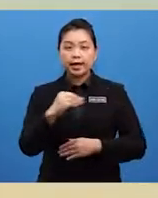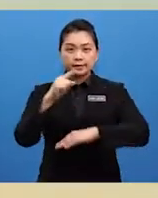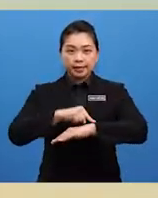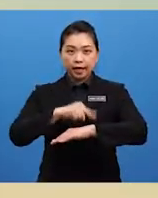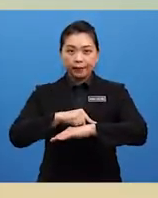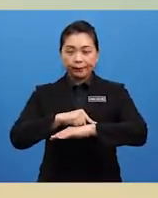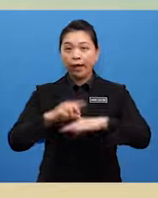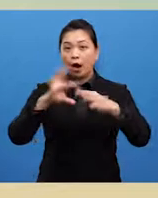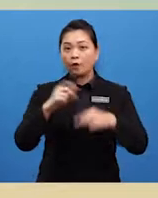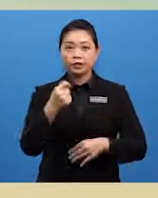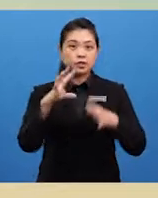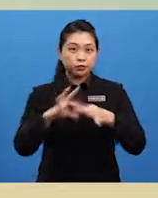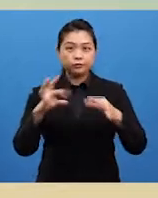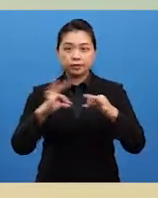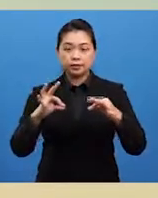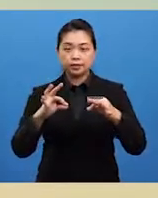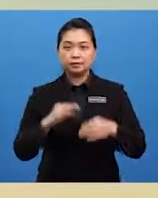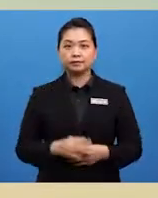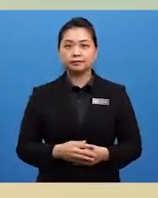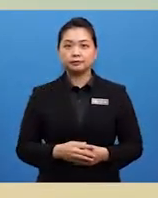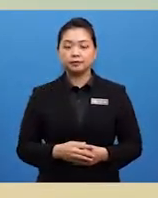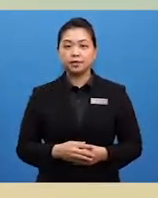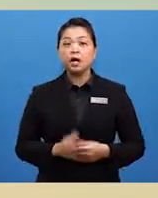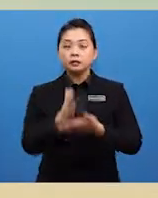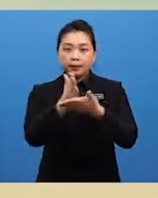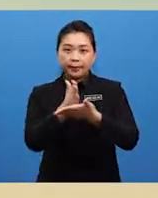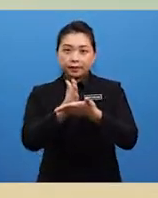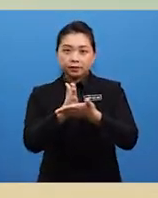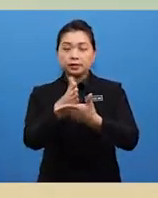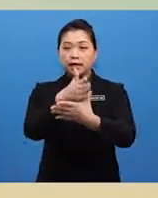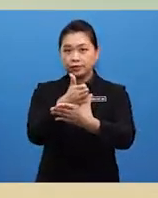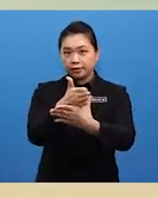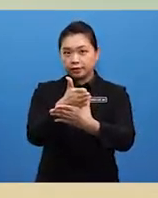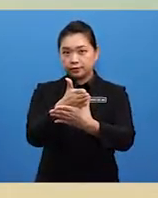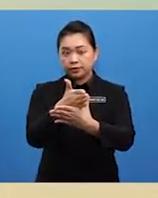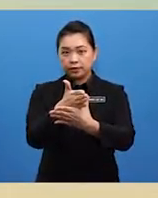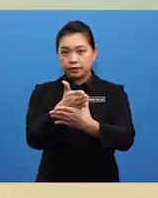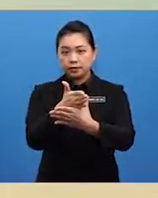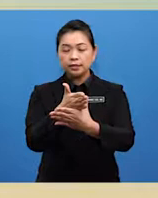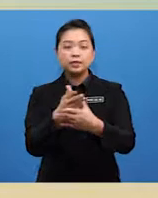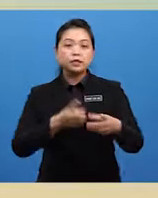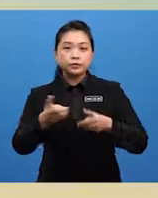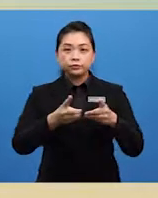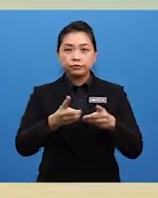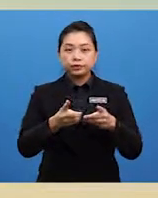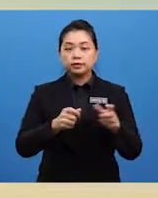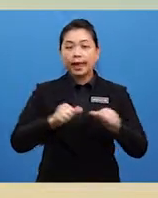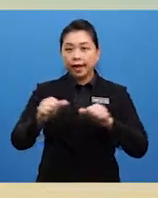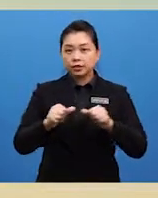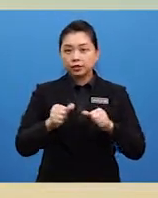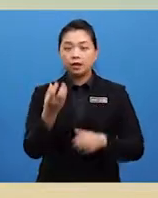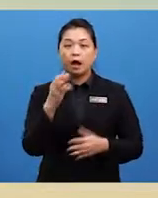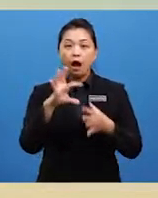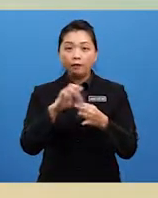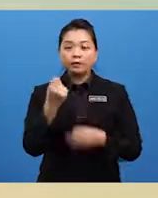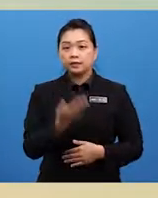of a story. The middle section is used to describe the action or the things